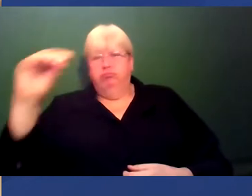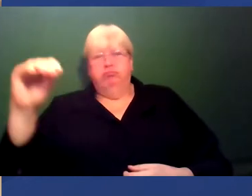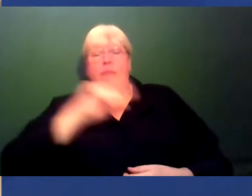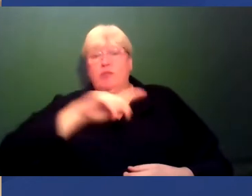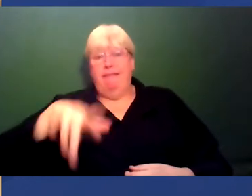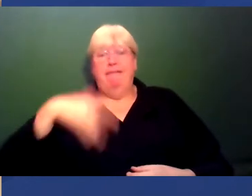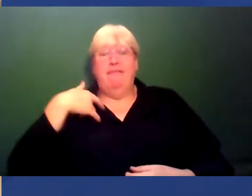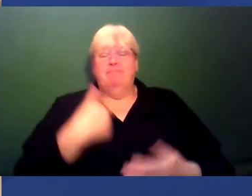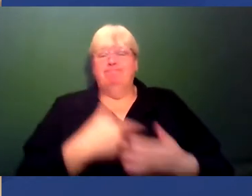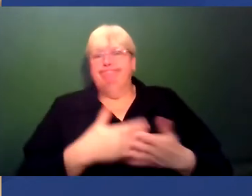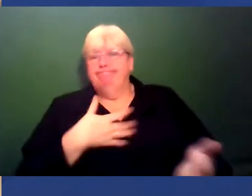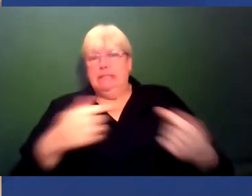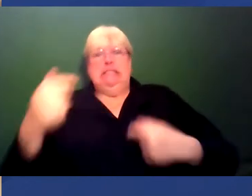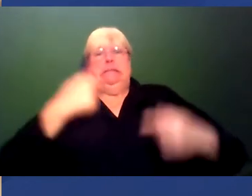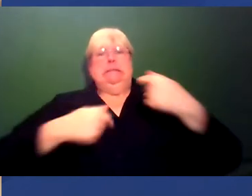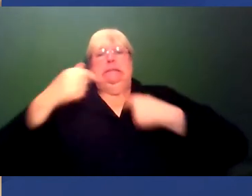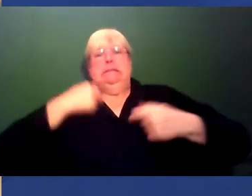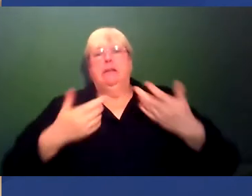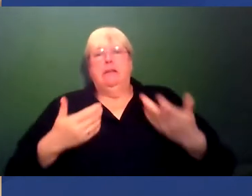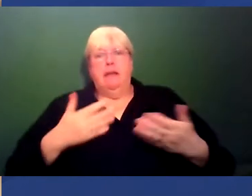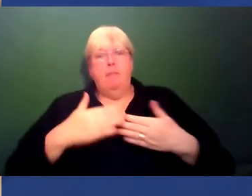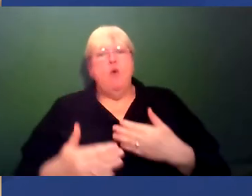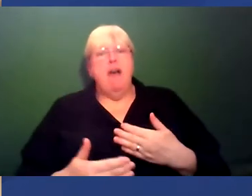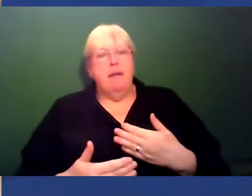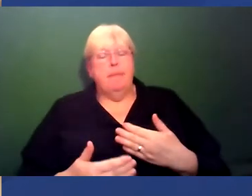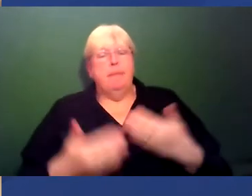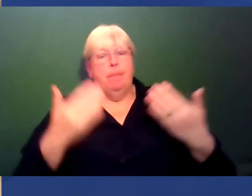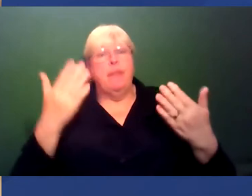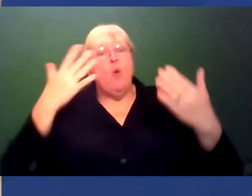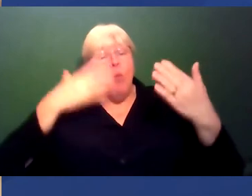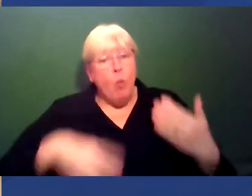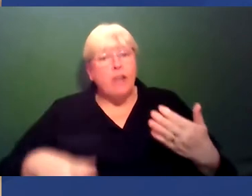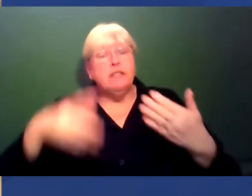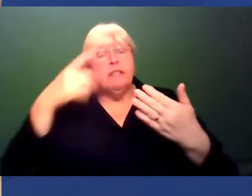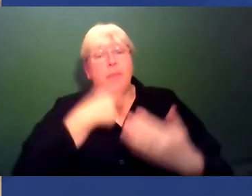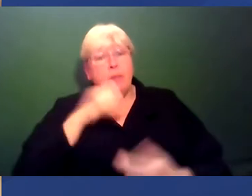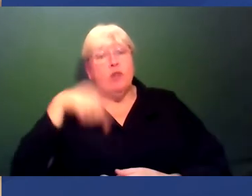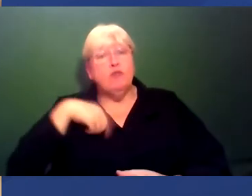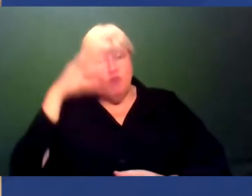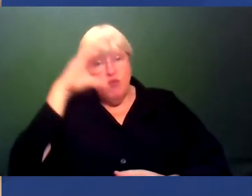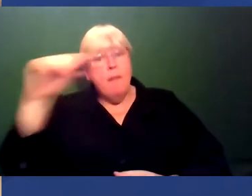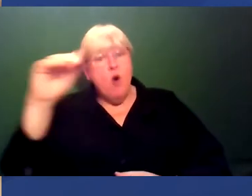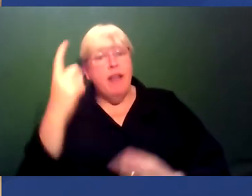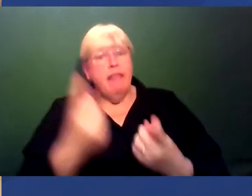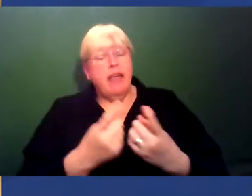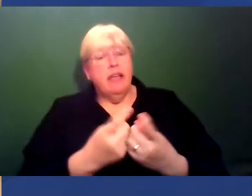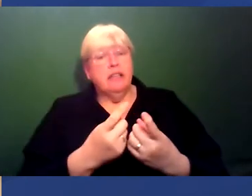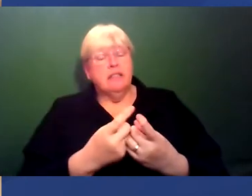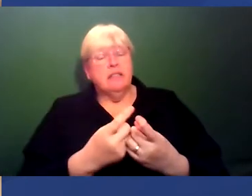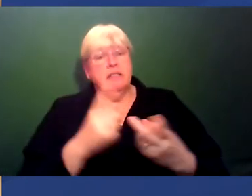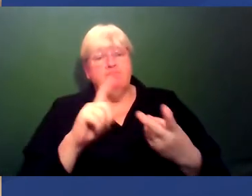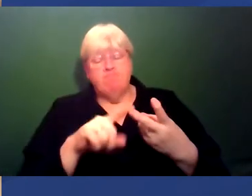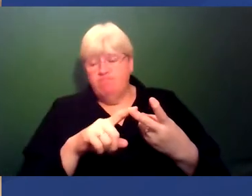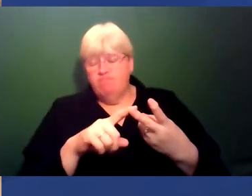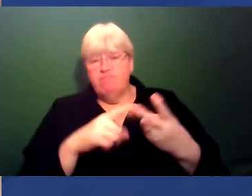they report something, they're going to be victimised further. And we want people to report things. And then if somebody is